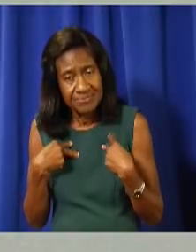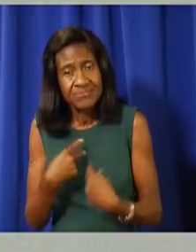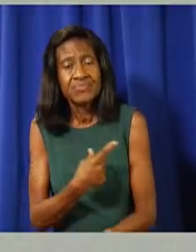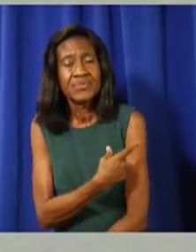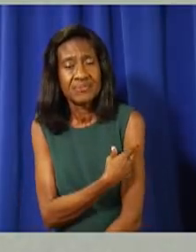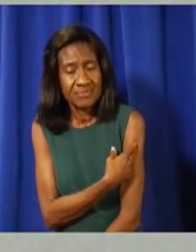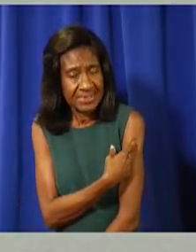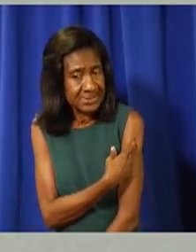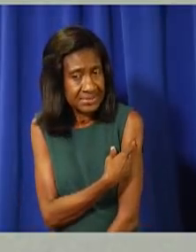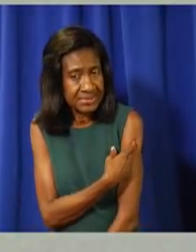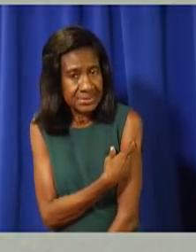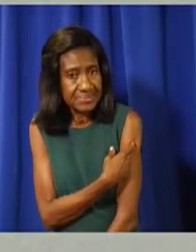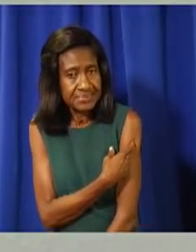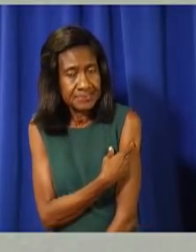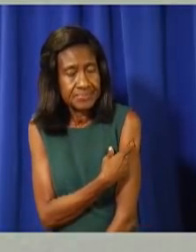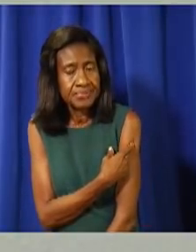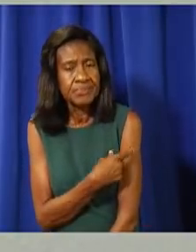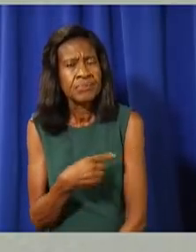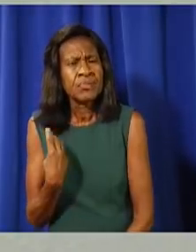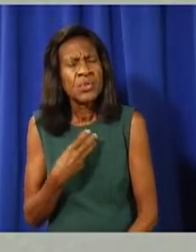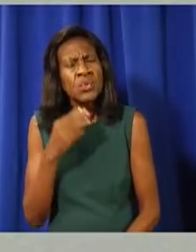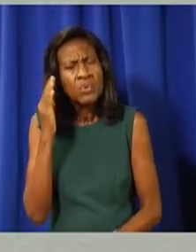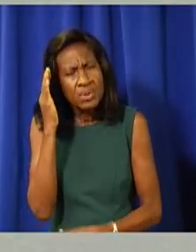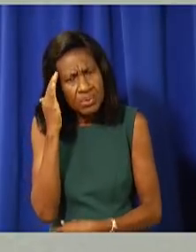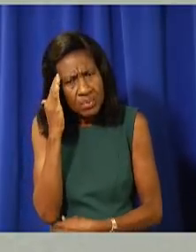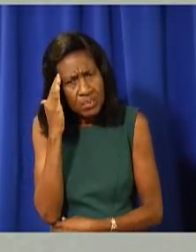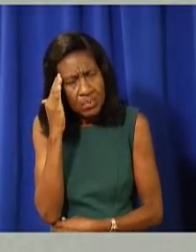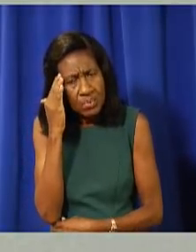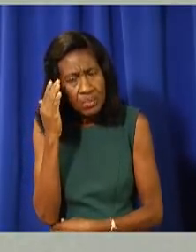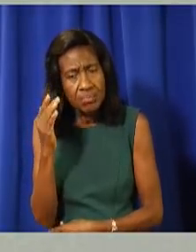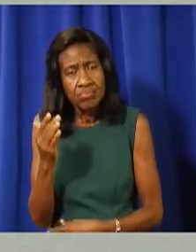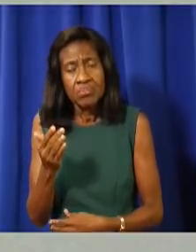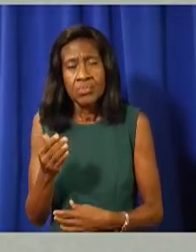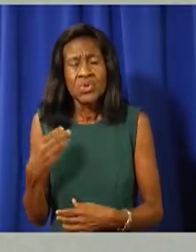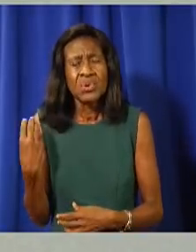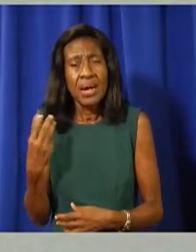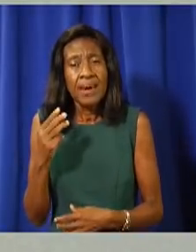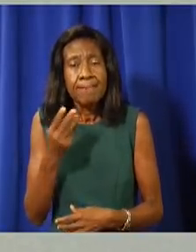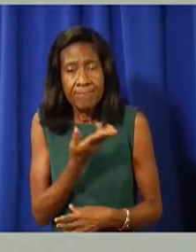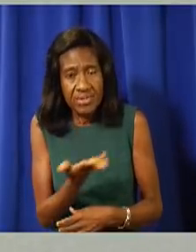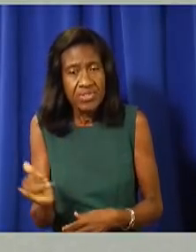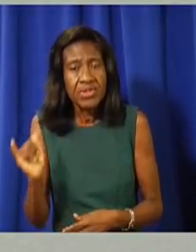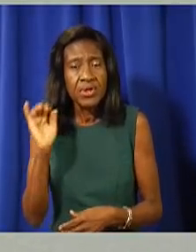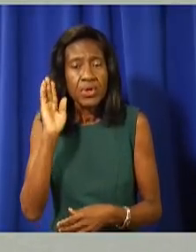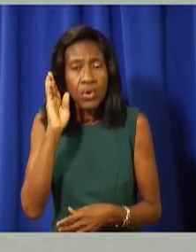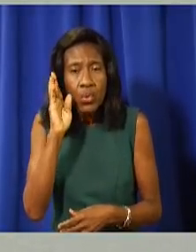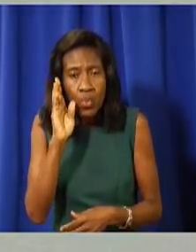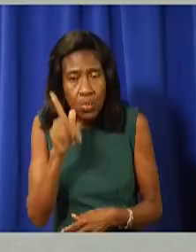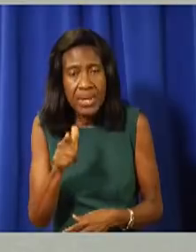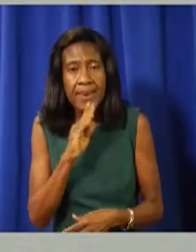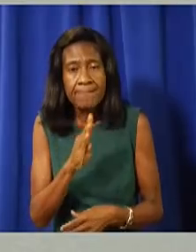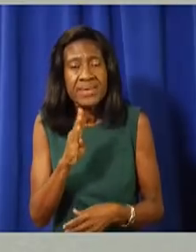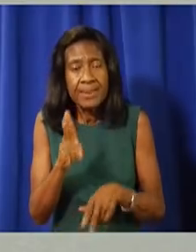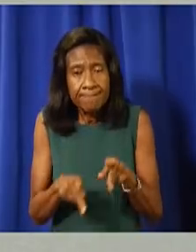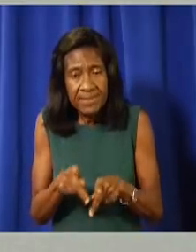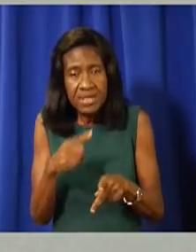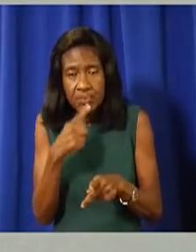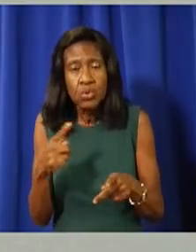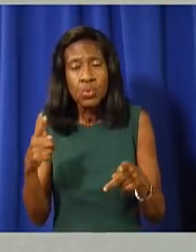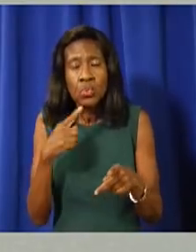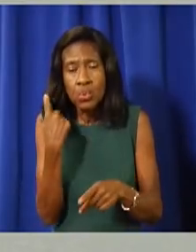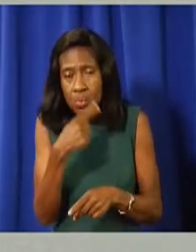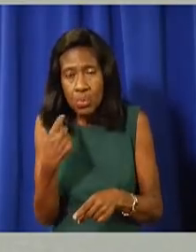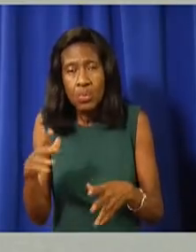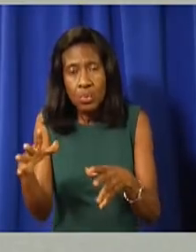We know we may have people contracting COVID-19 in the future, but if